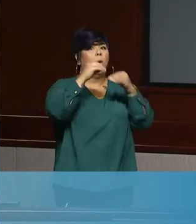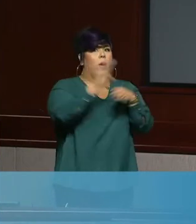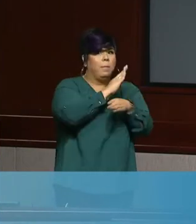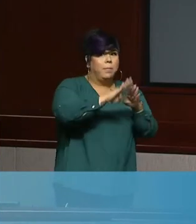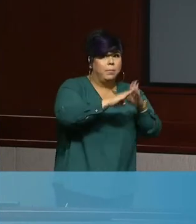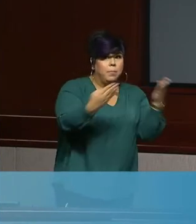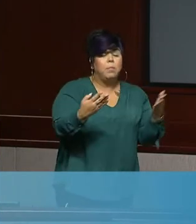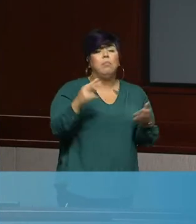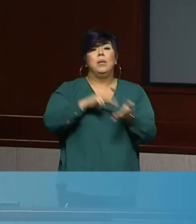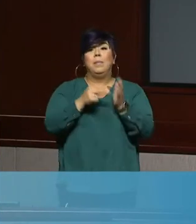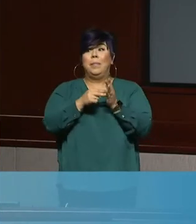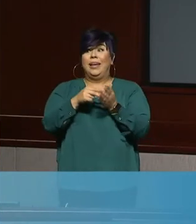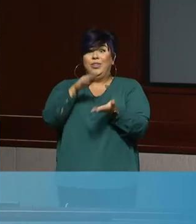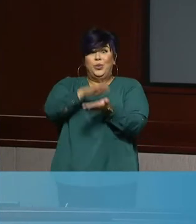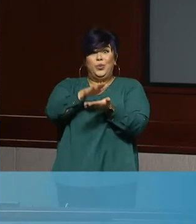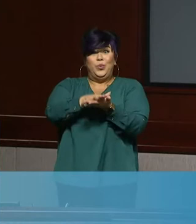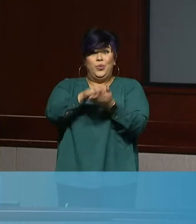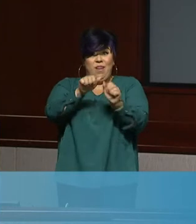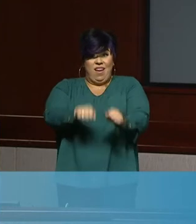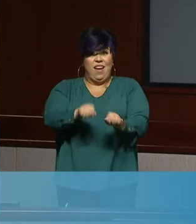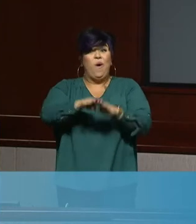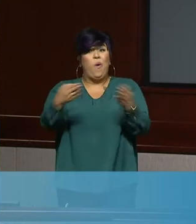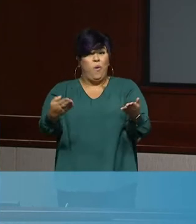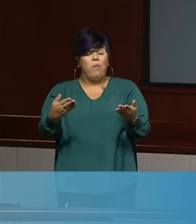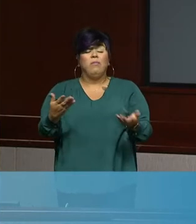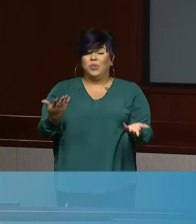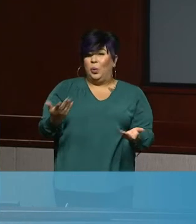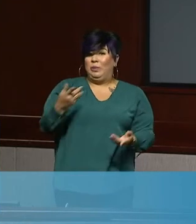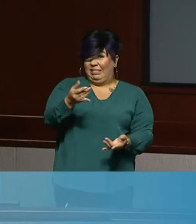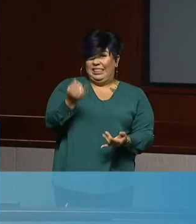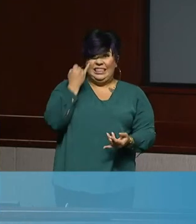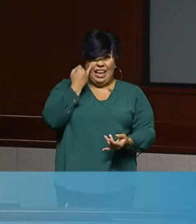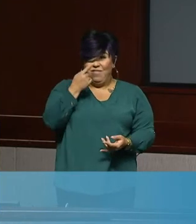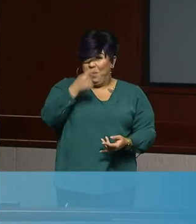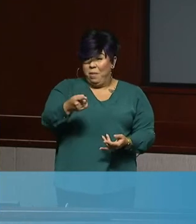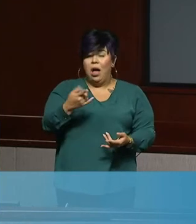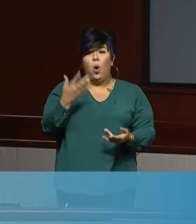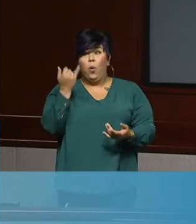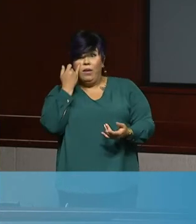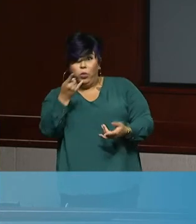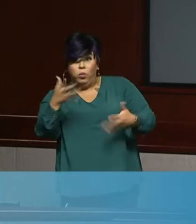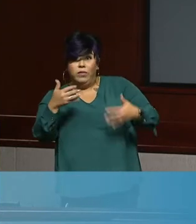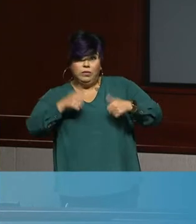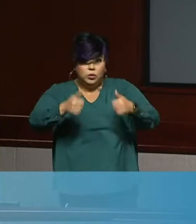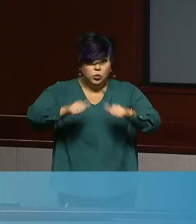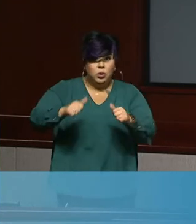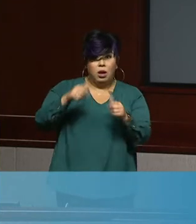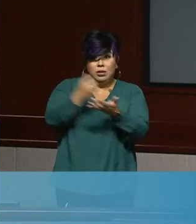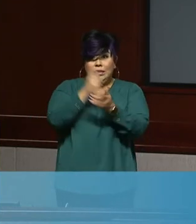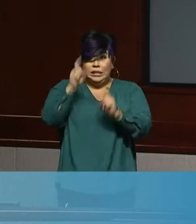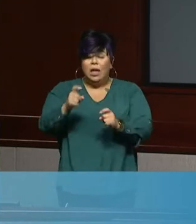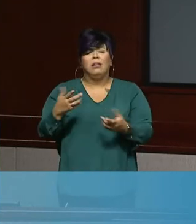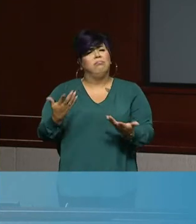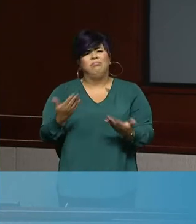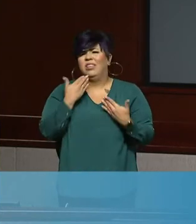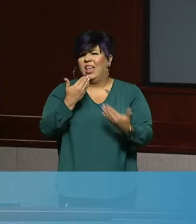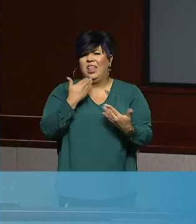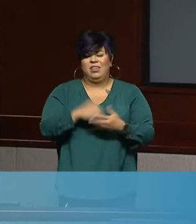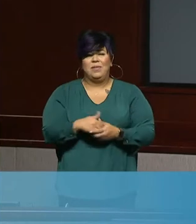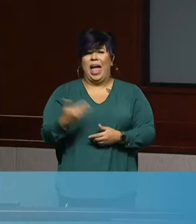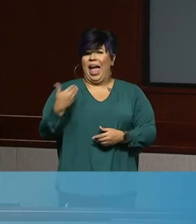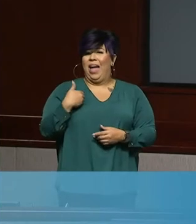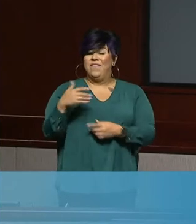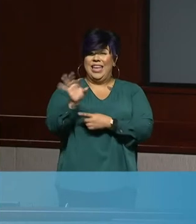quicker. So we thank you for putting an effort into going to get tested. There are nine free